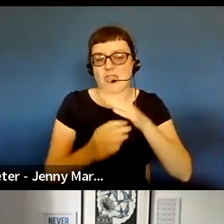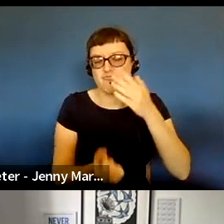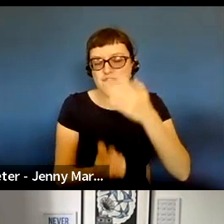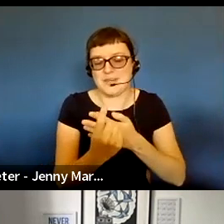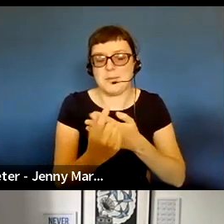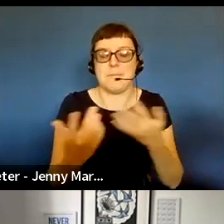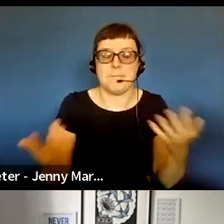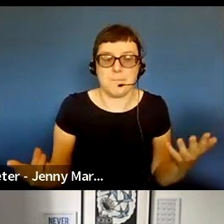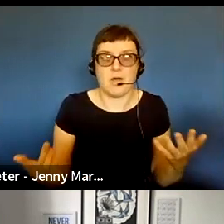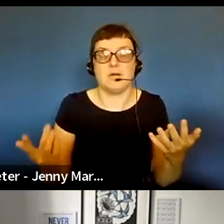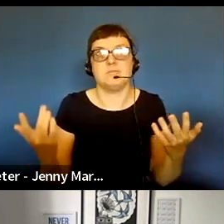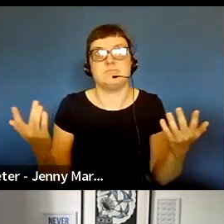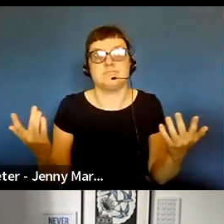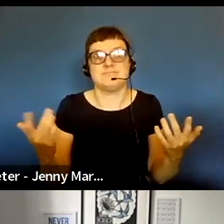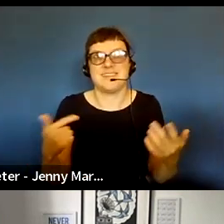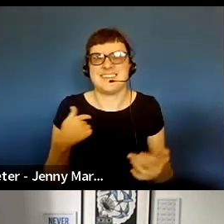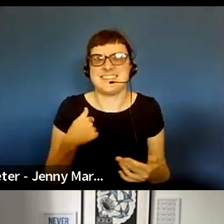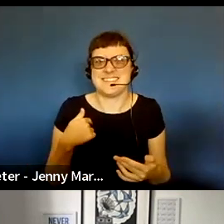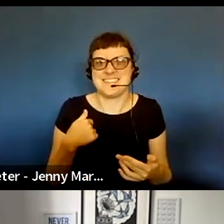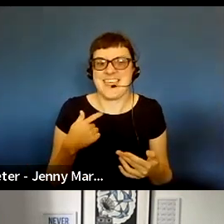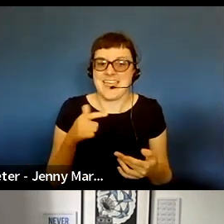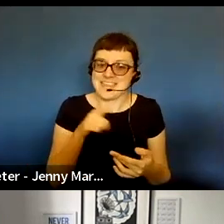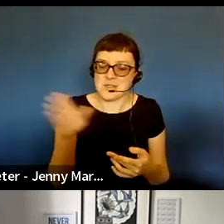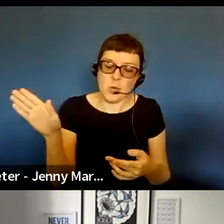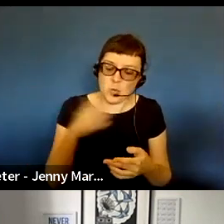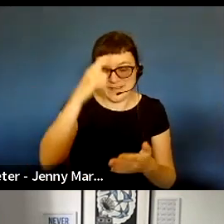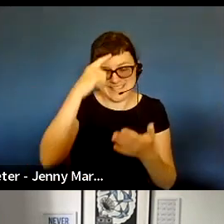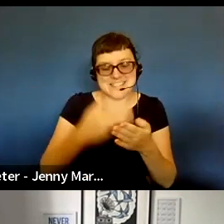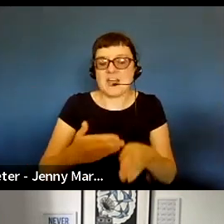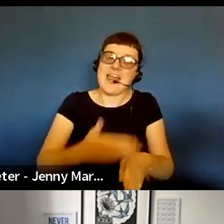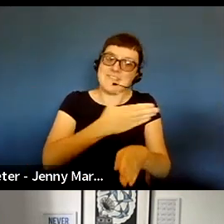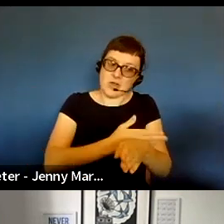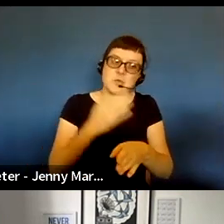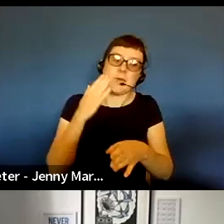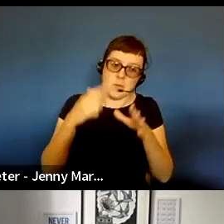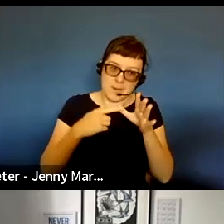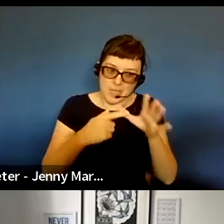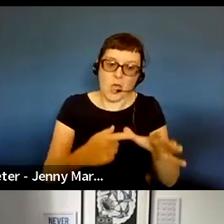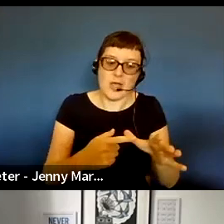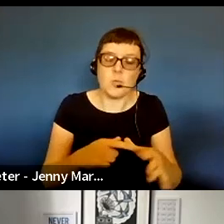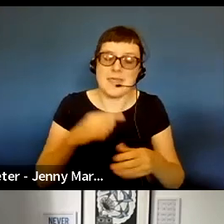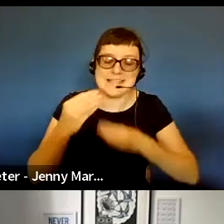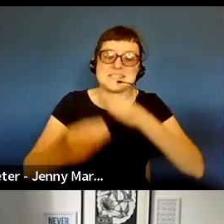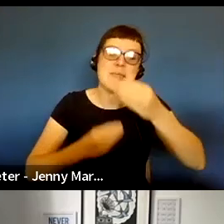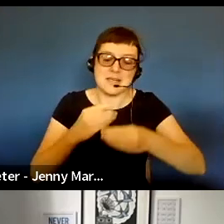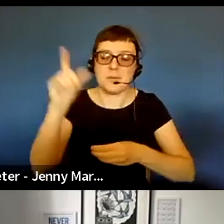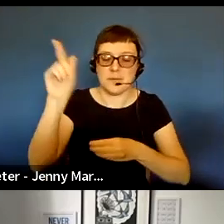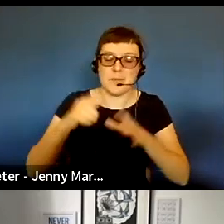But I would say that this was kind of all laid out in advance and it's very clear at the point of application that we'd be doing that so